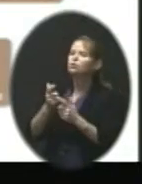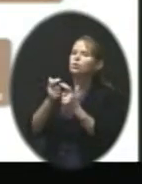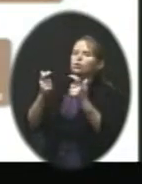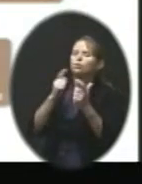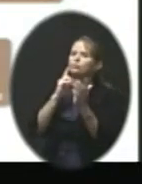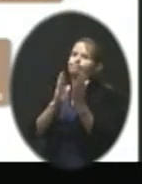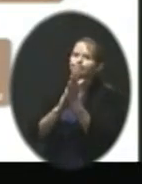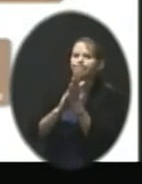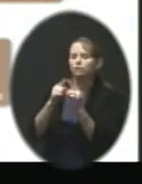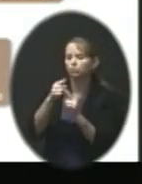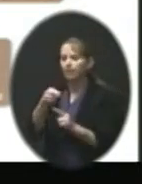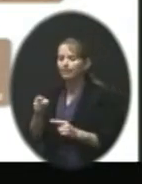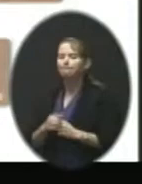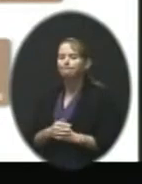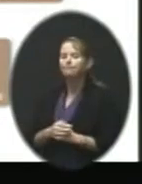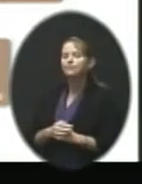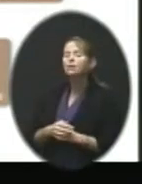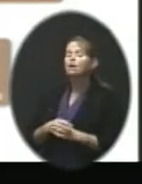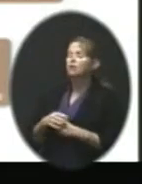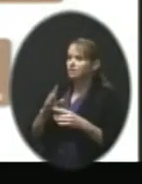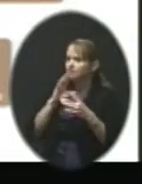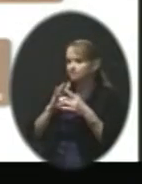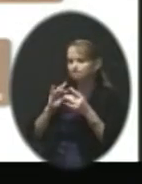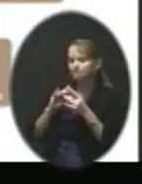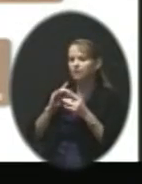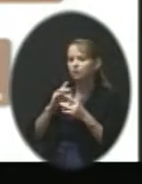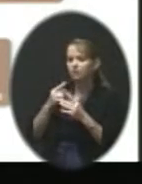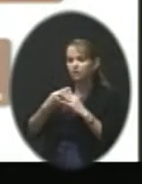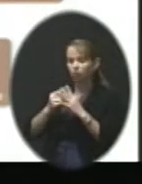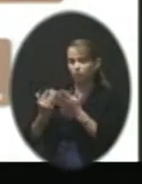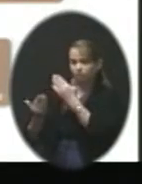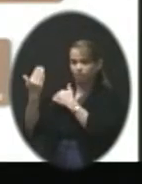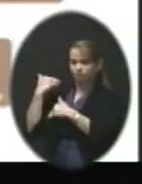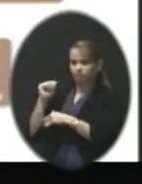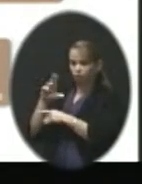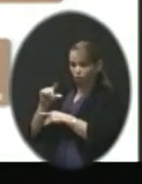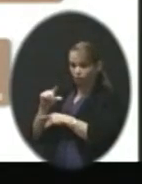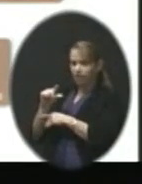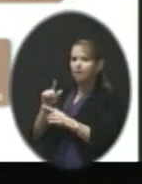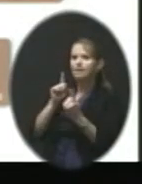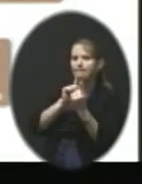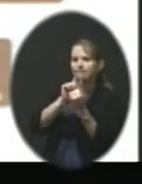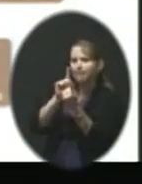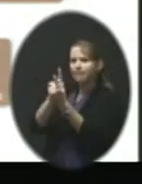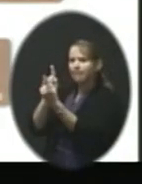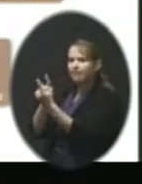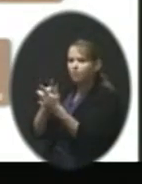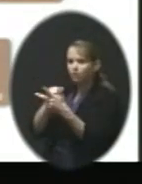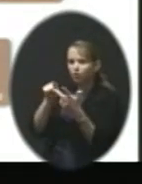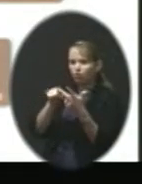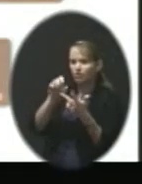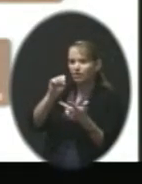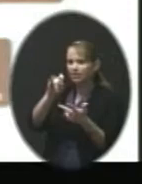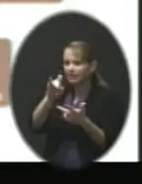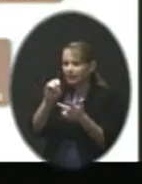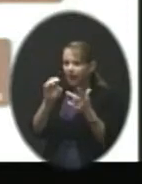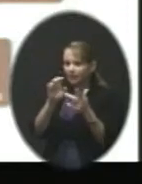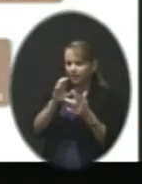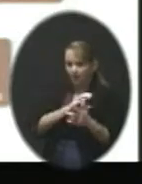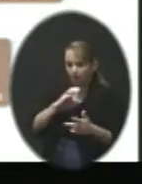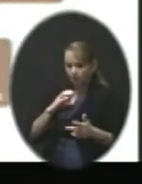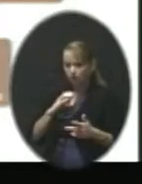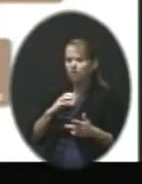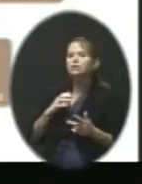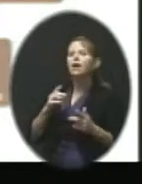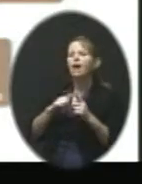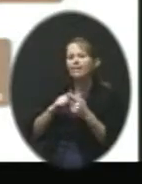Very briefly, I mentioned we started back in August. We met with the site councils from all three communities. And then we did something a little different as we